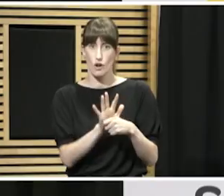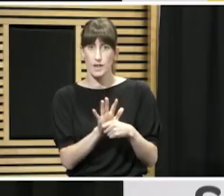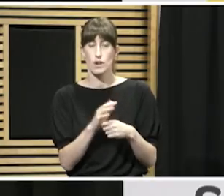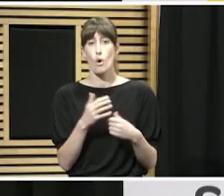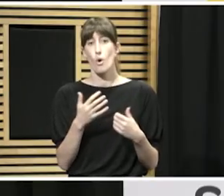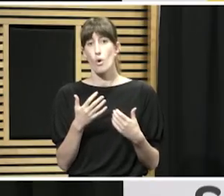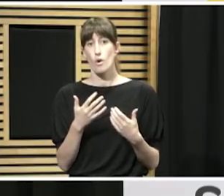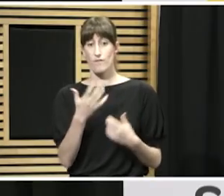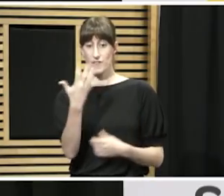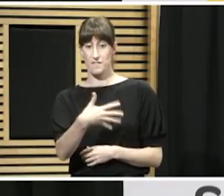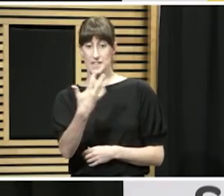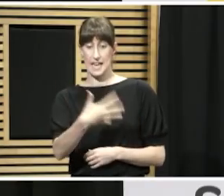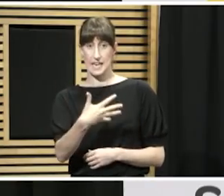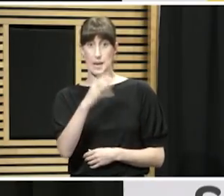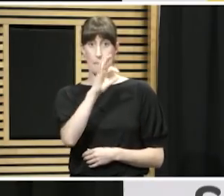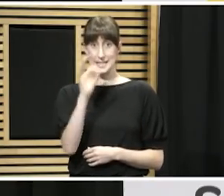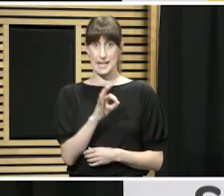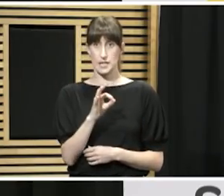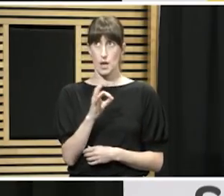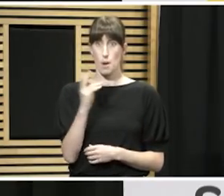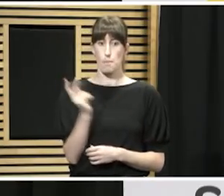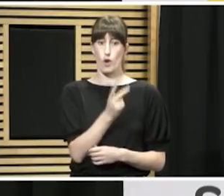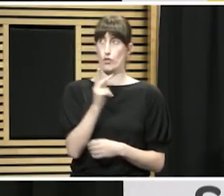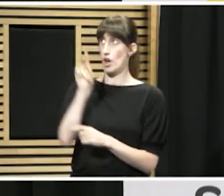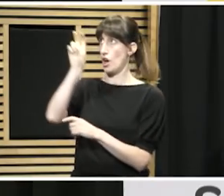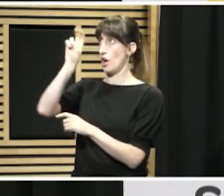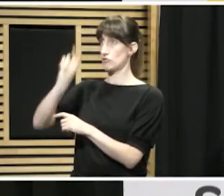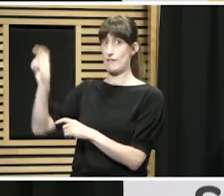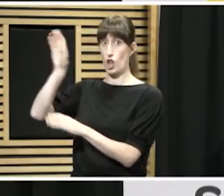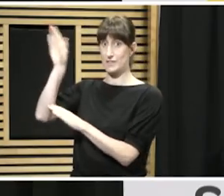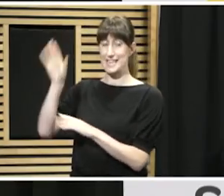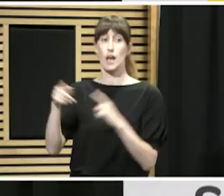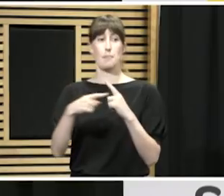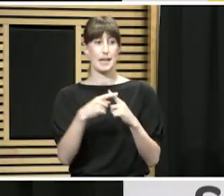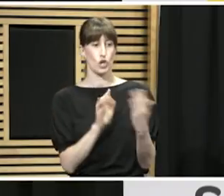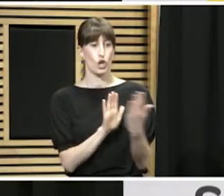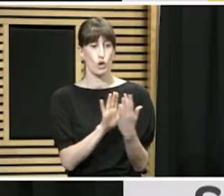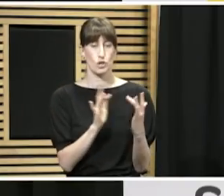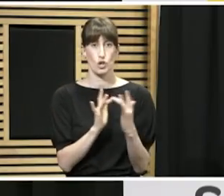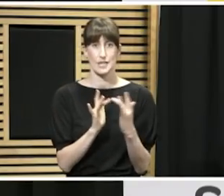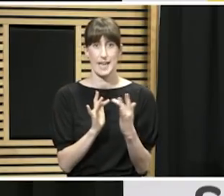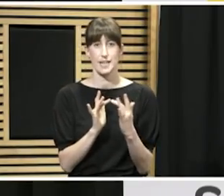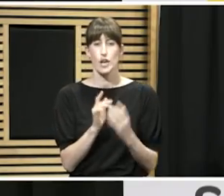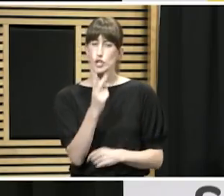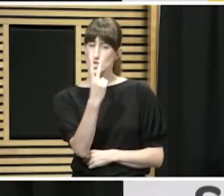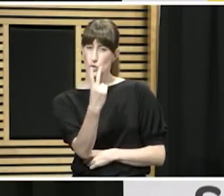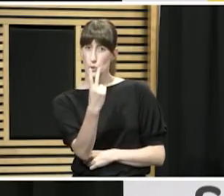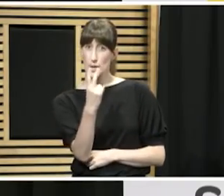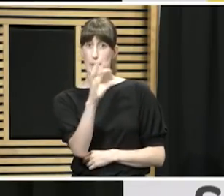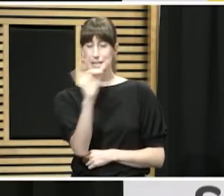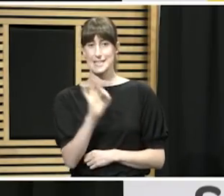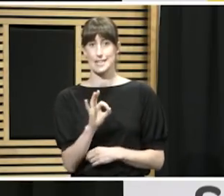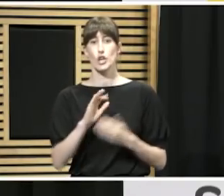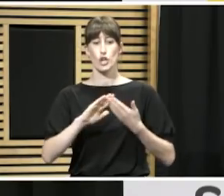have both overseas travel and or close contacts. And just 2% are currently community